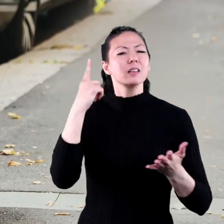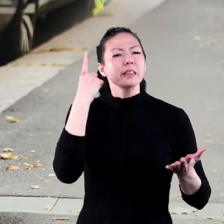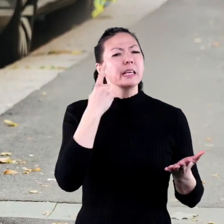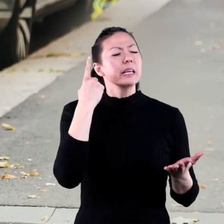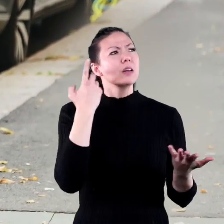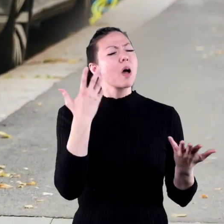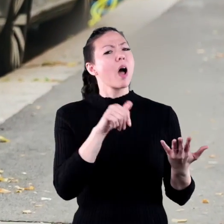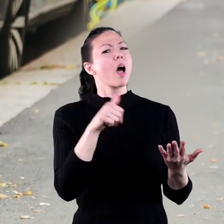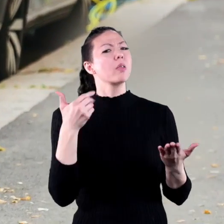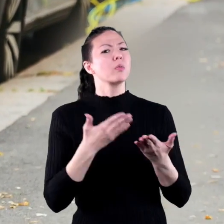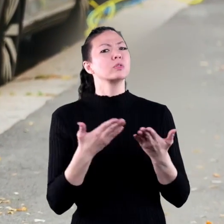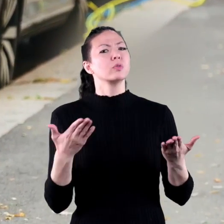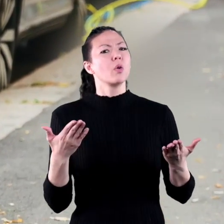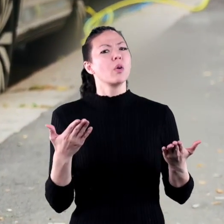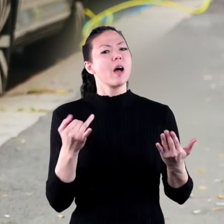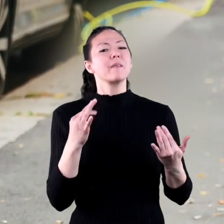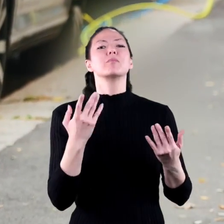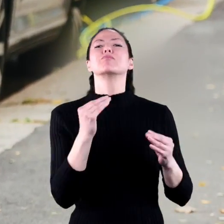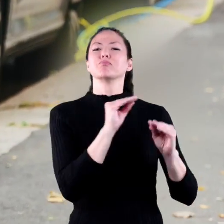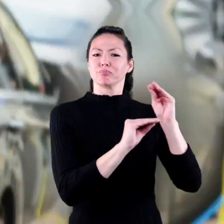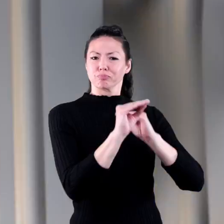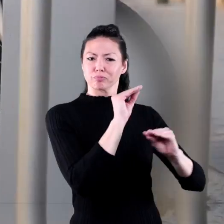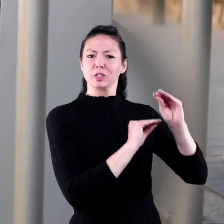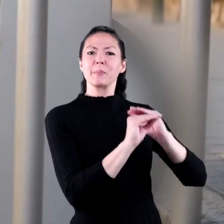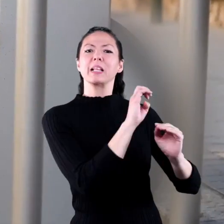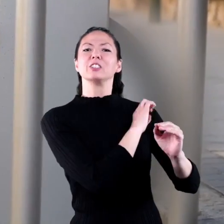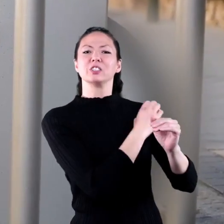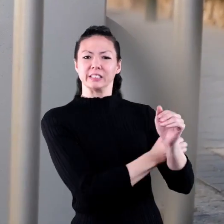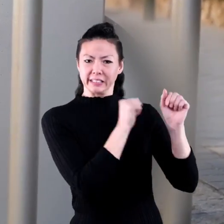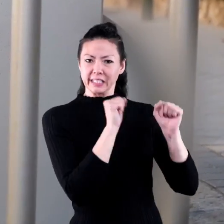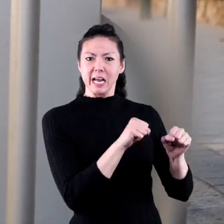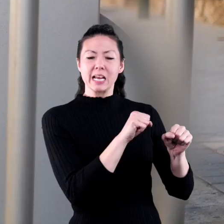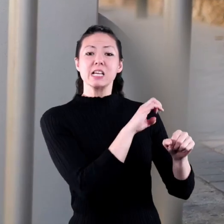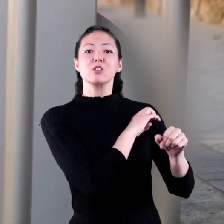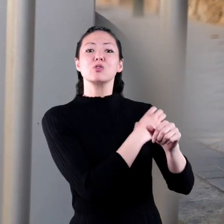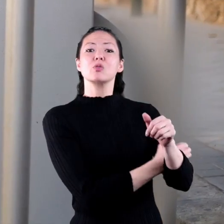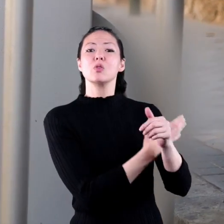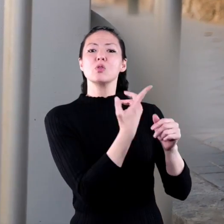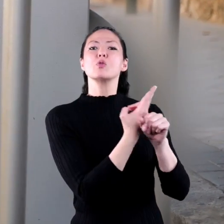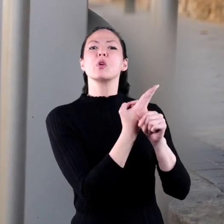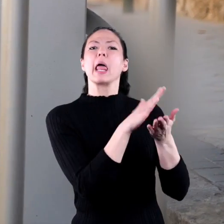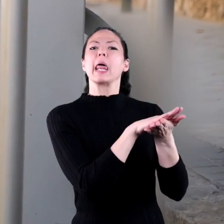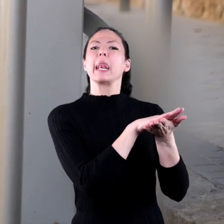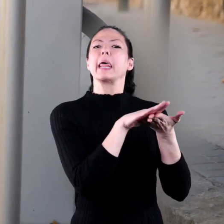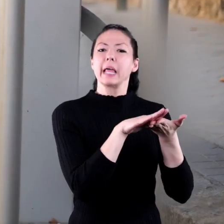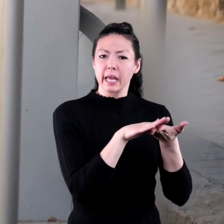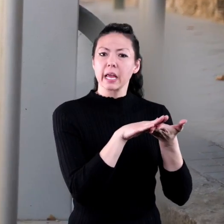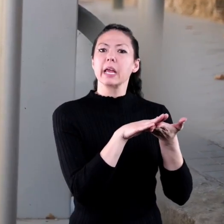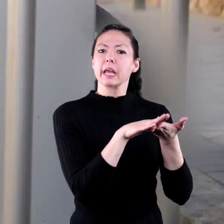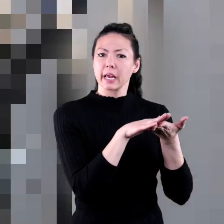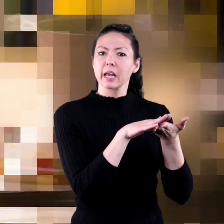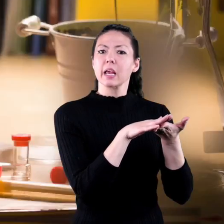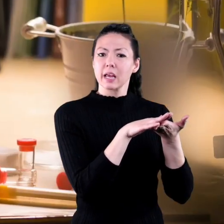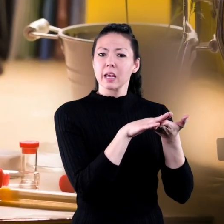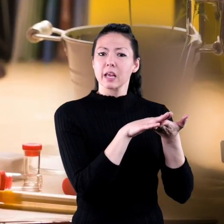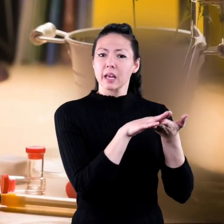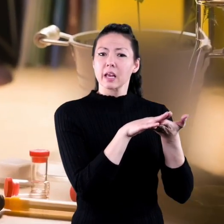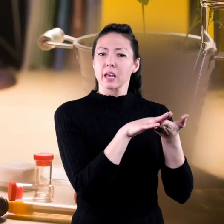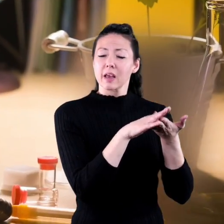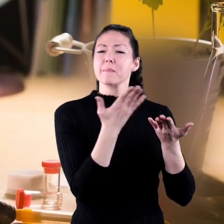think we should find another source of renewable energy? Energy that is also cleaner when used.